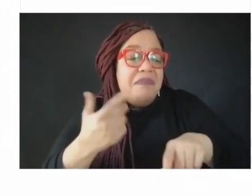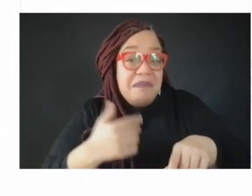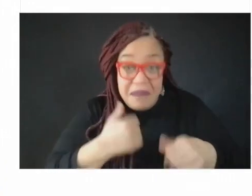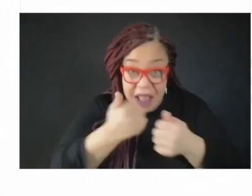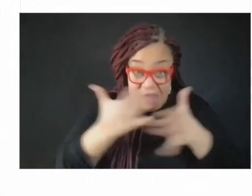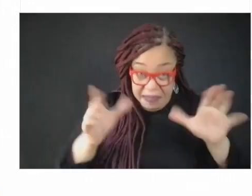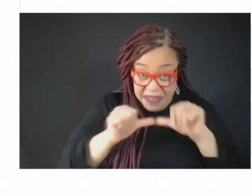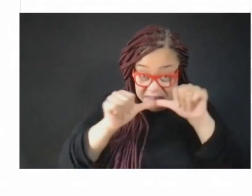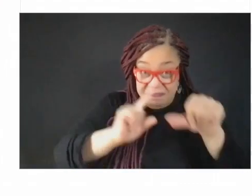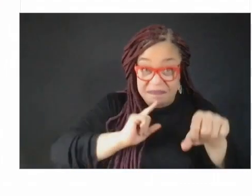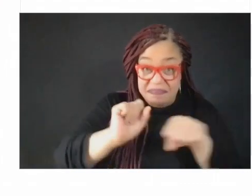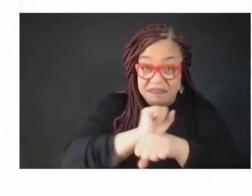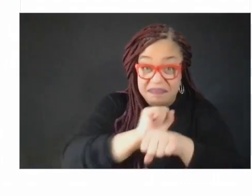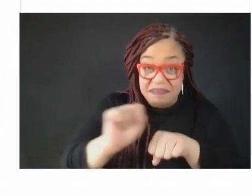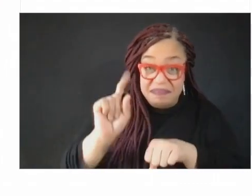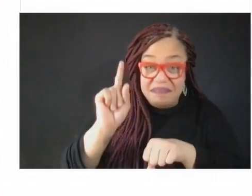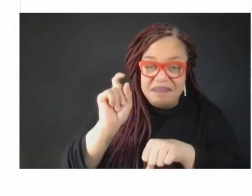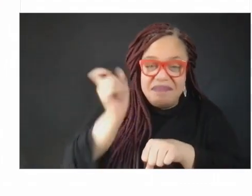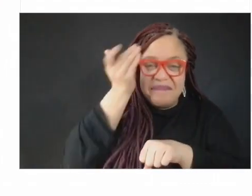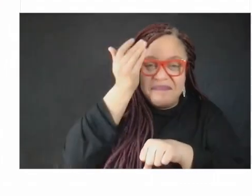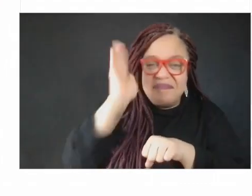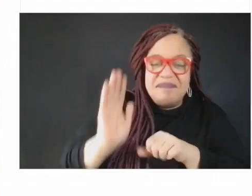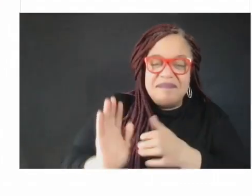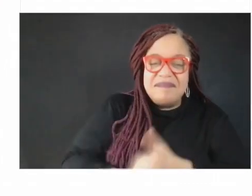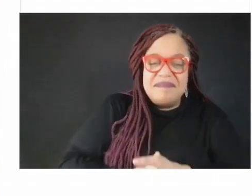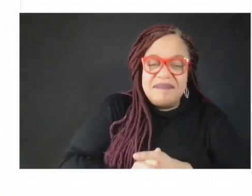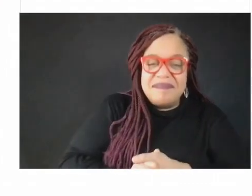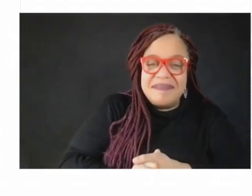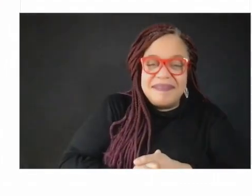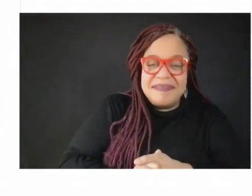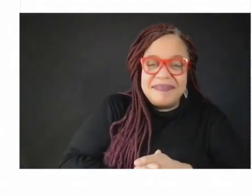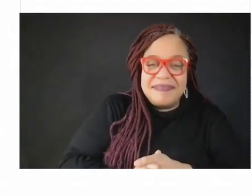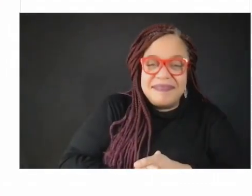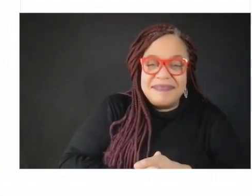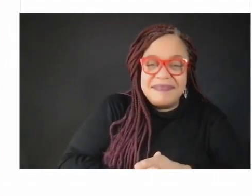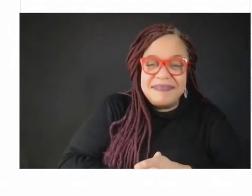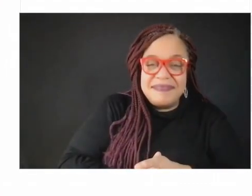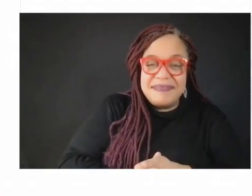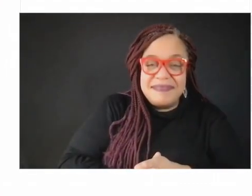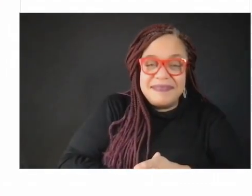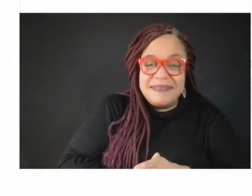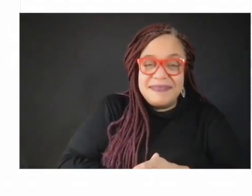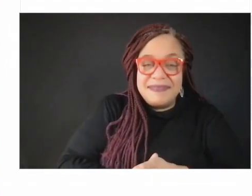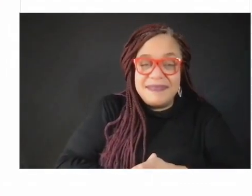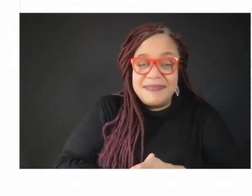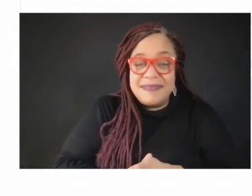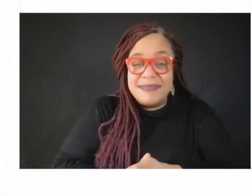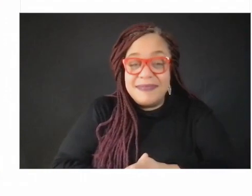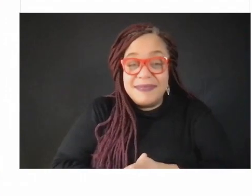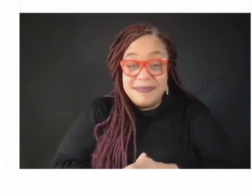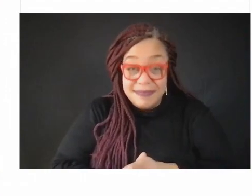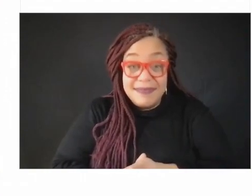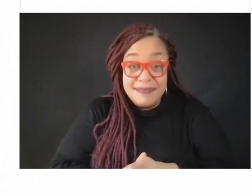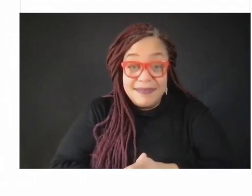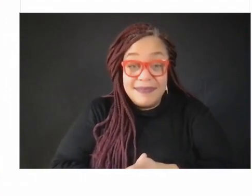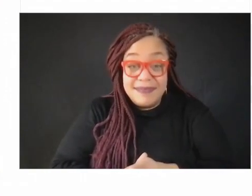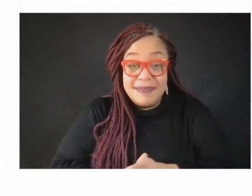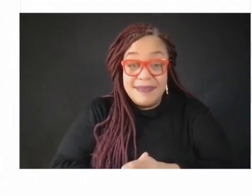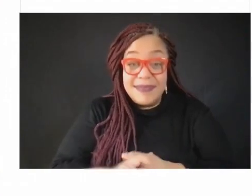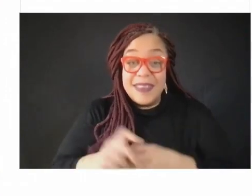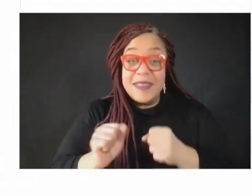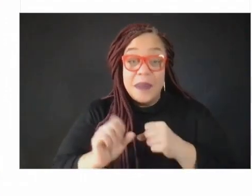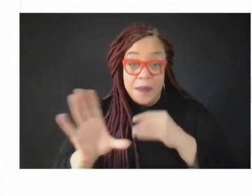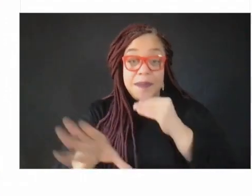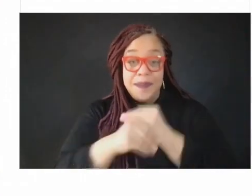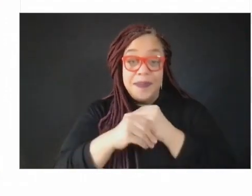off of Anita, because I think I see a slight slice of silver. And maybe Stephen would join in that song with me. But the